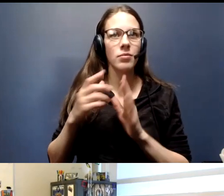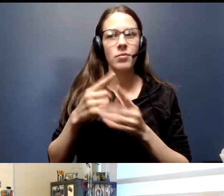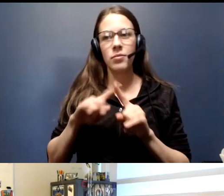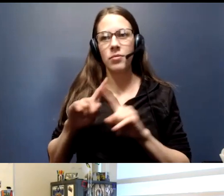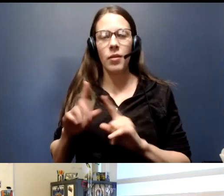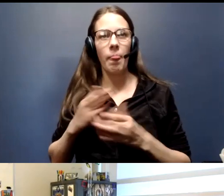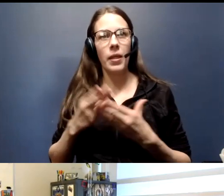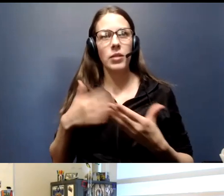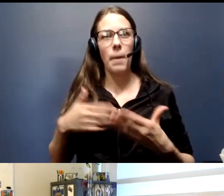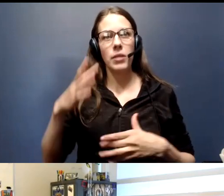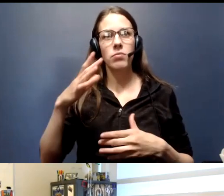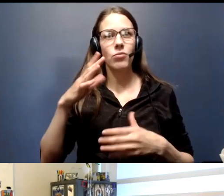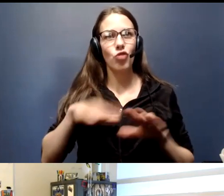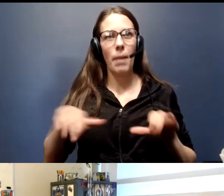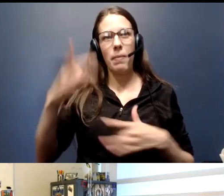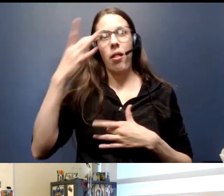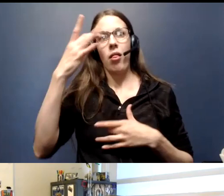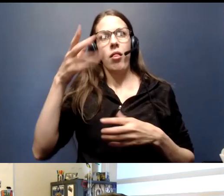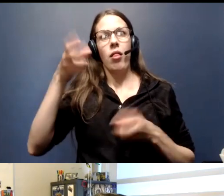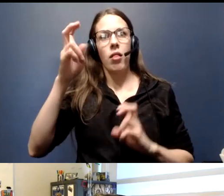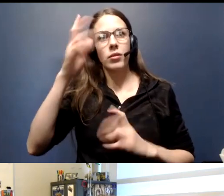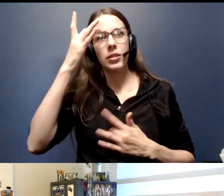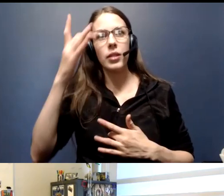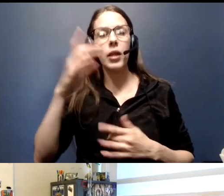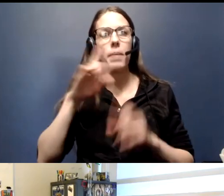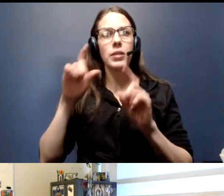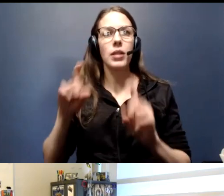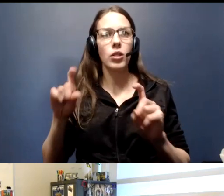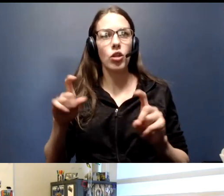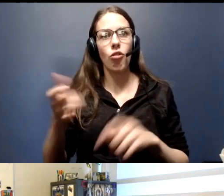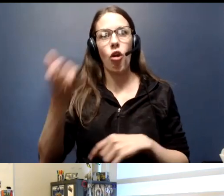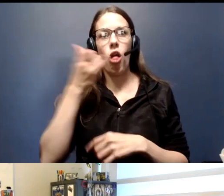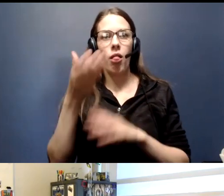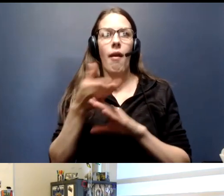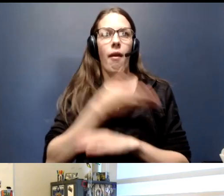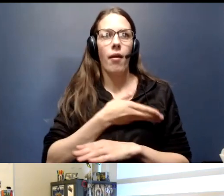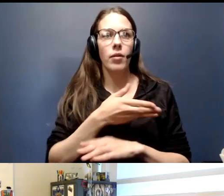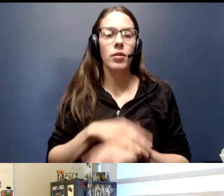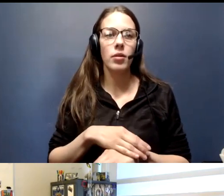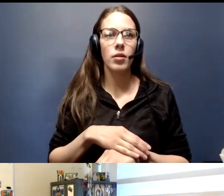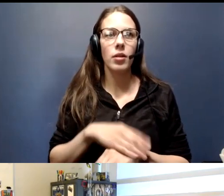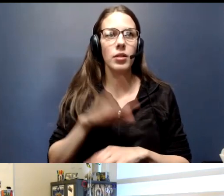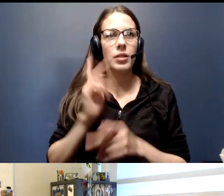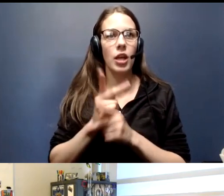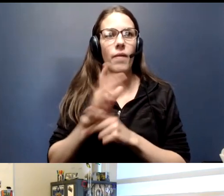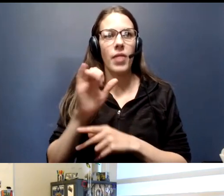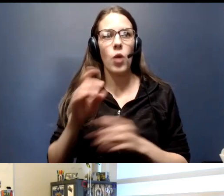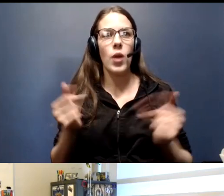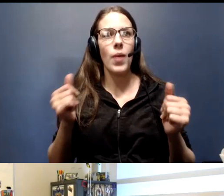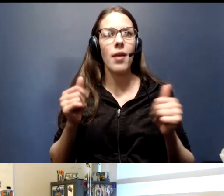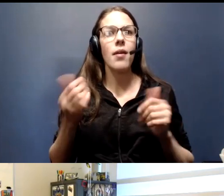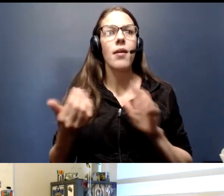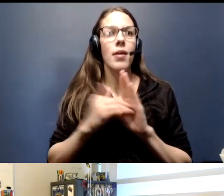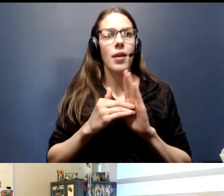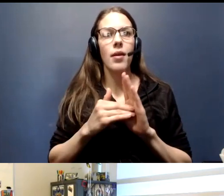acquiring COVID-19 and get them tested and call ahead and get that taken care of right away, and then again